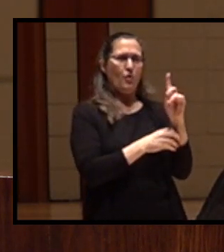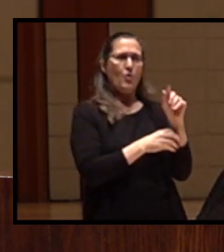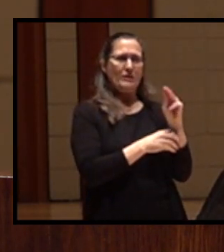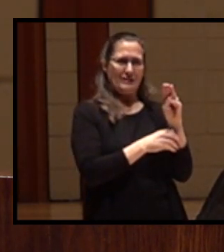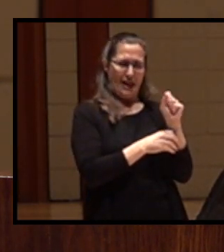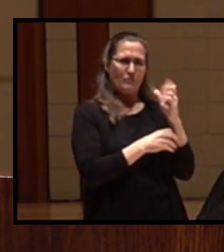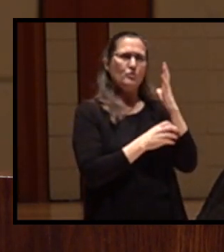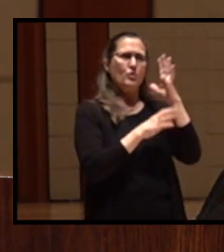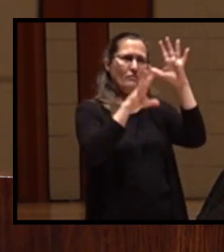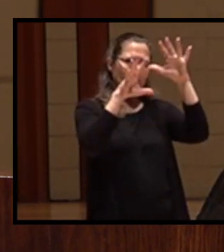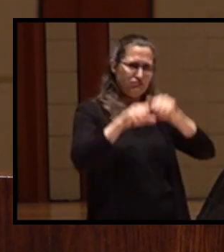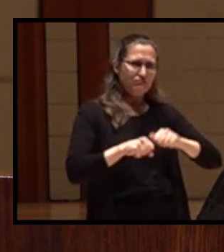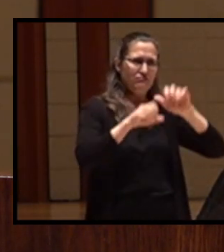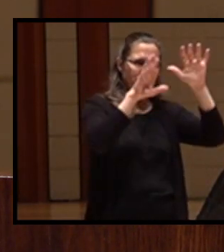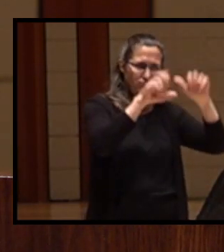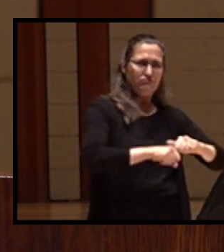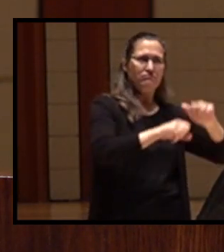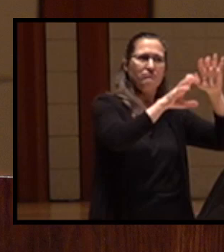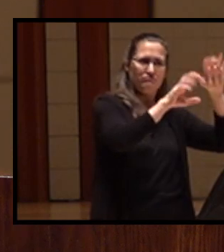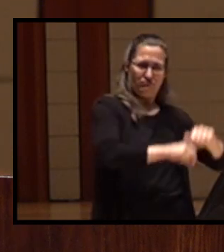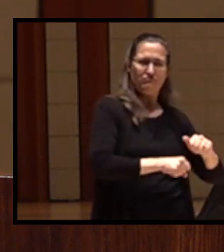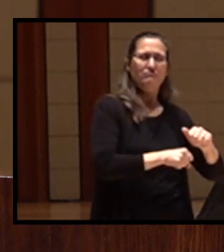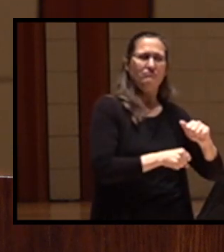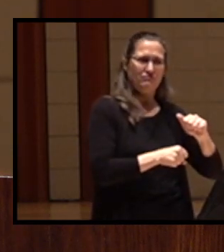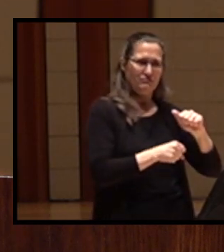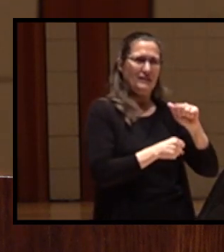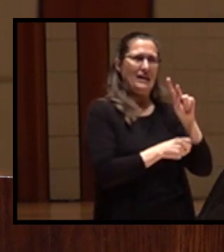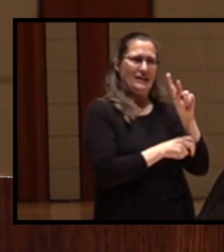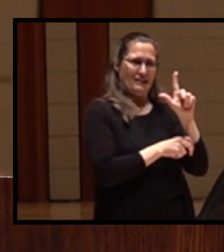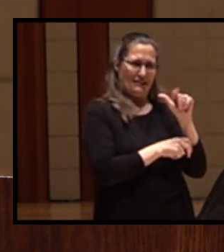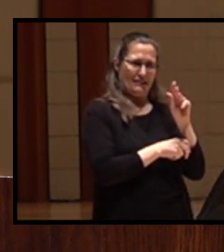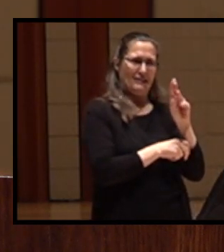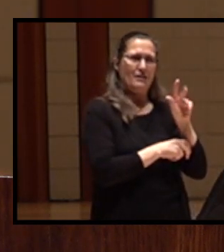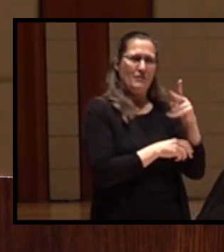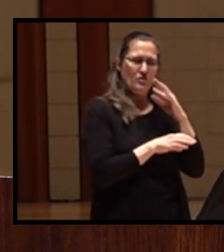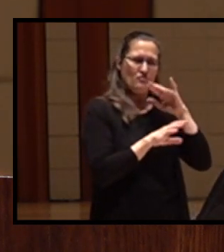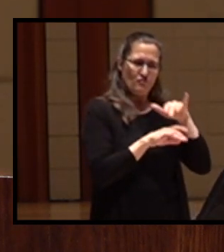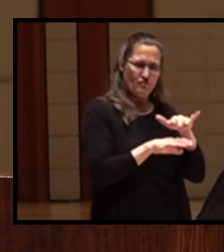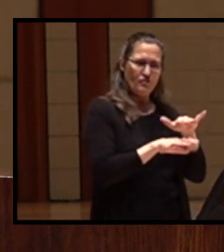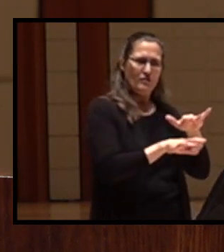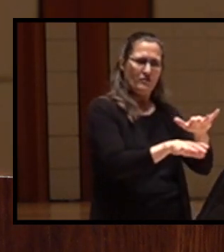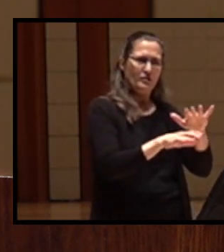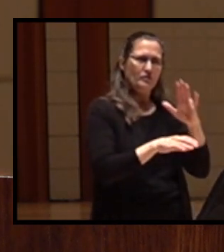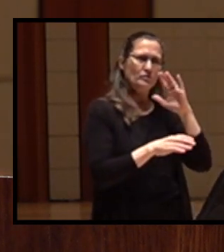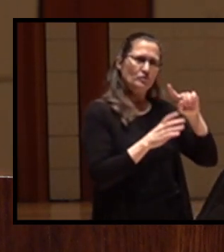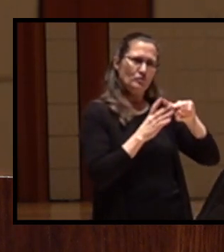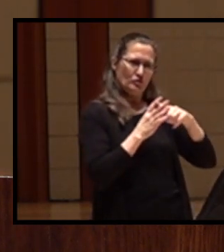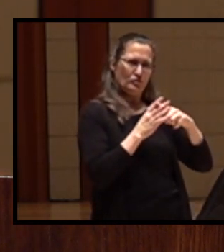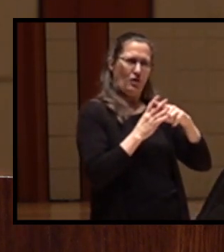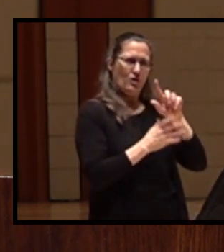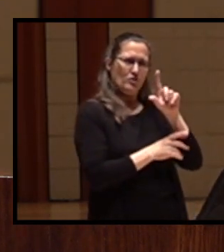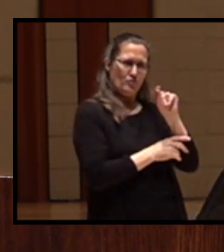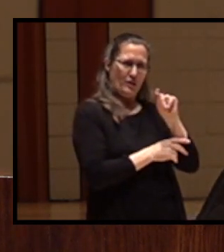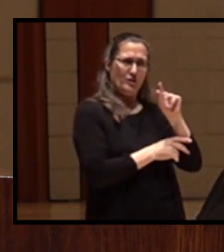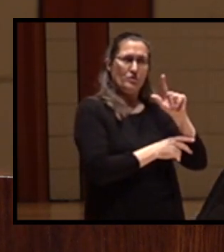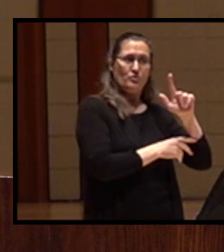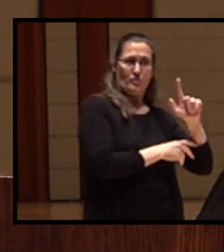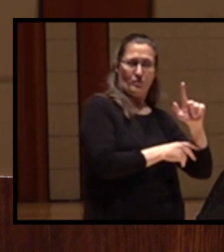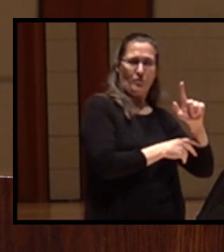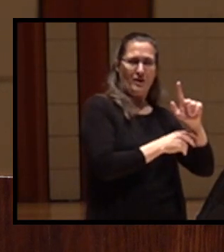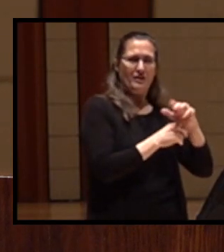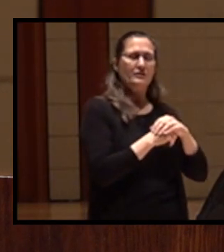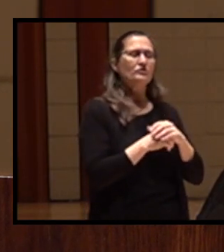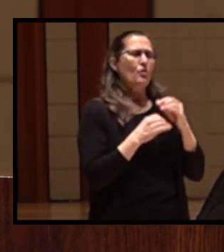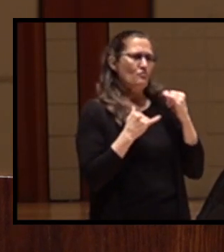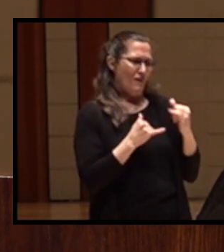to be removed from the Klamath River, and construction on decommissioning will begin in 2021. We're moving through the